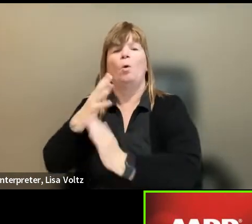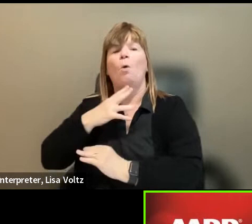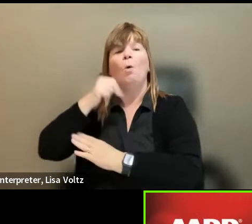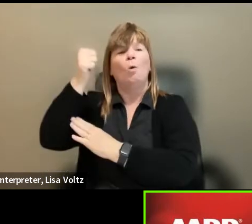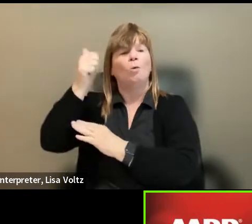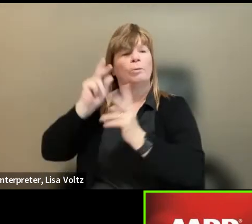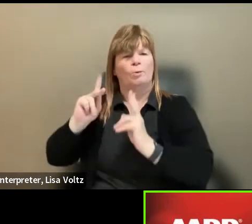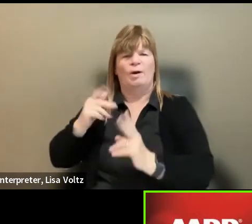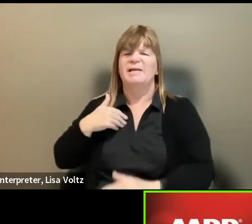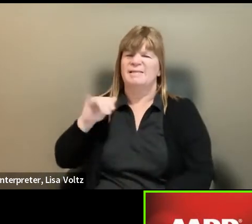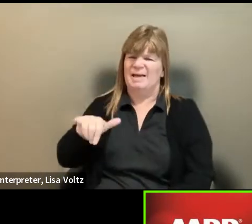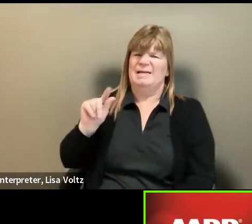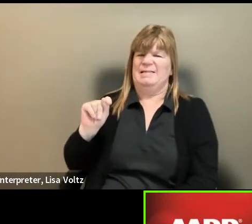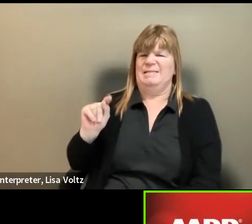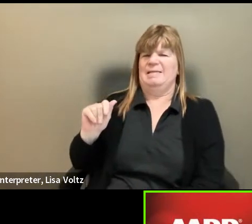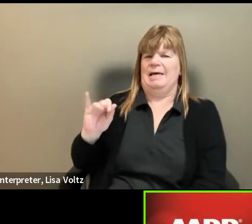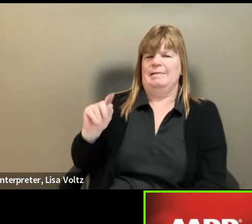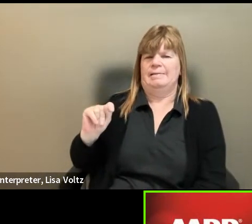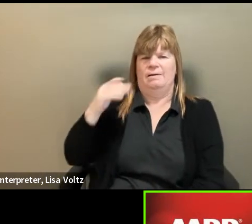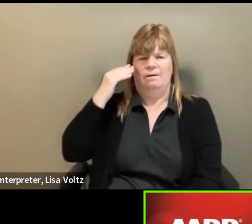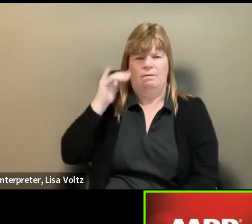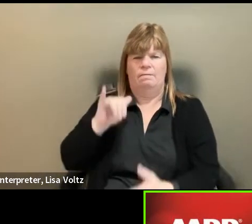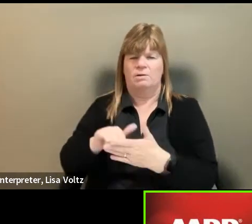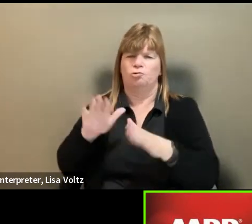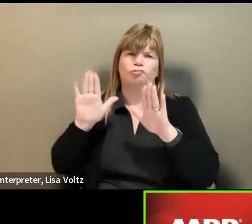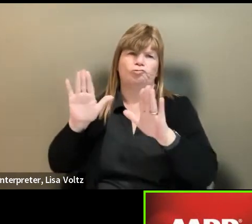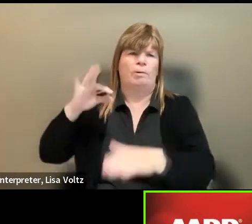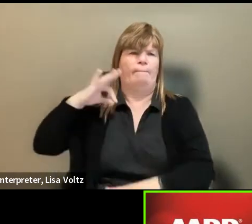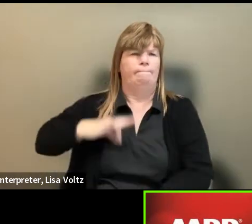tacit knowledge. And it's, um, it's a great asset to employers.